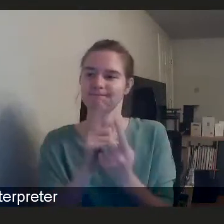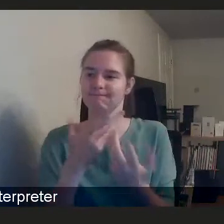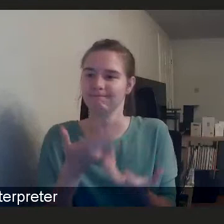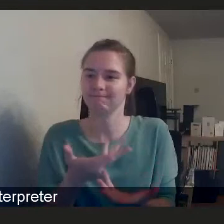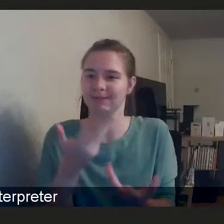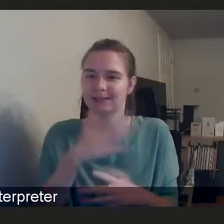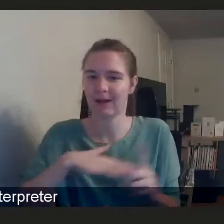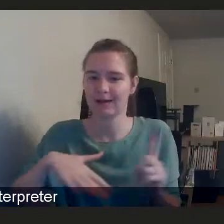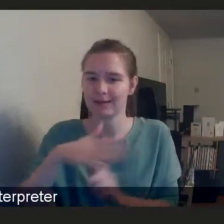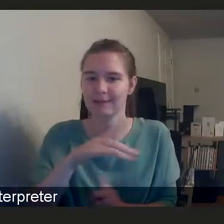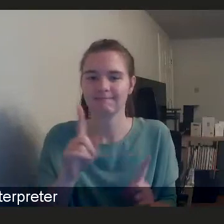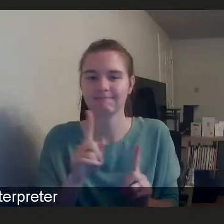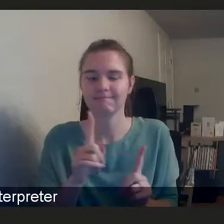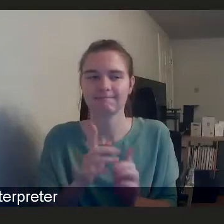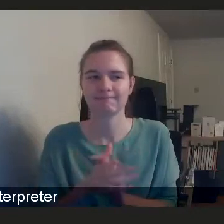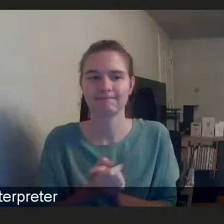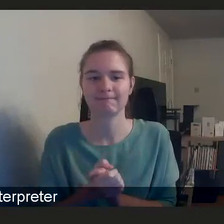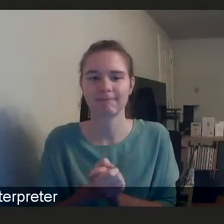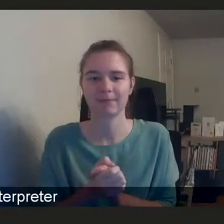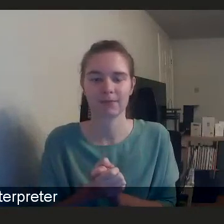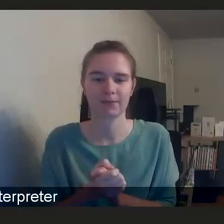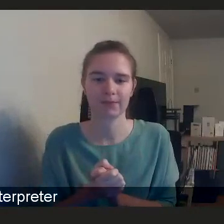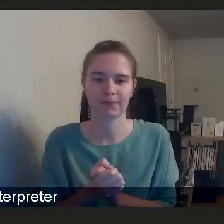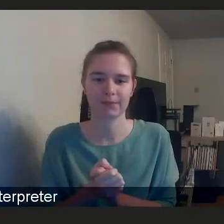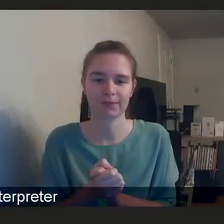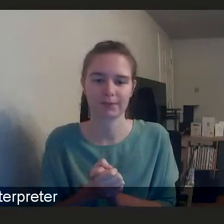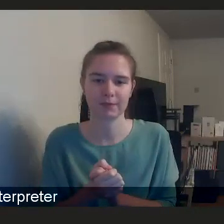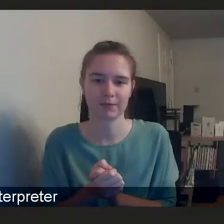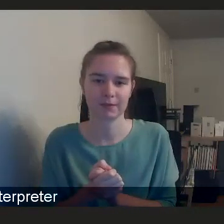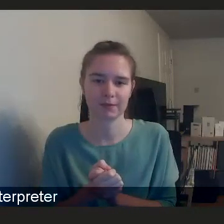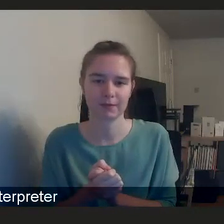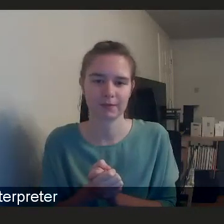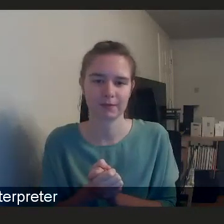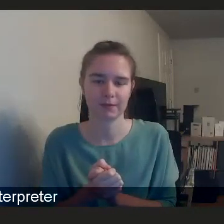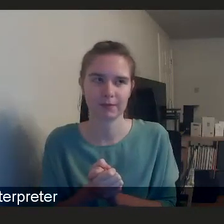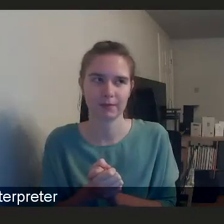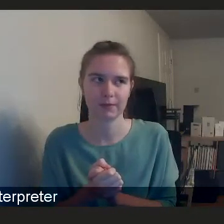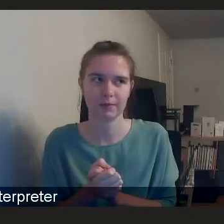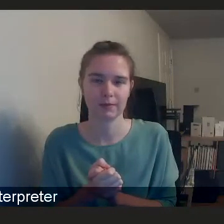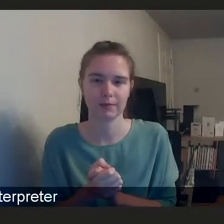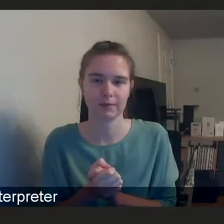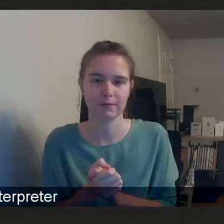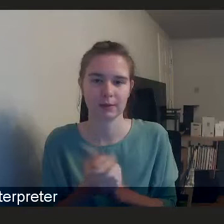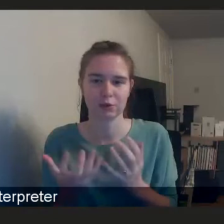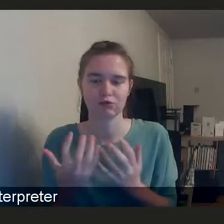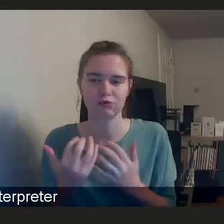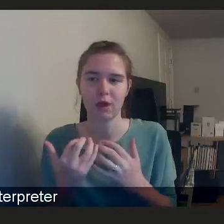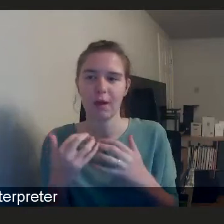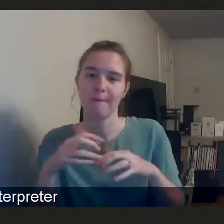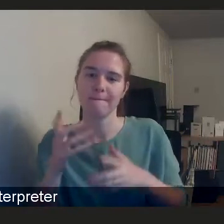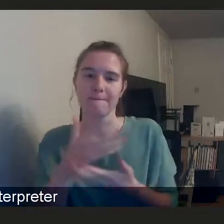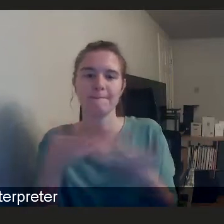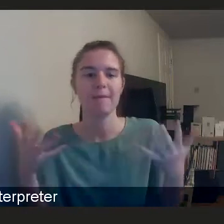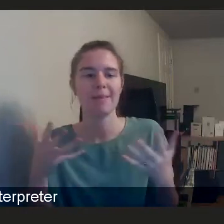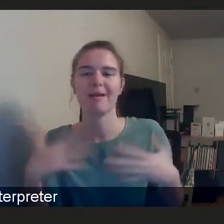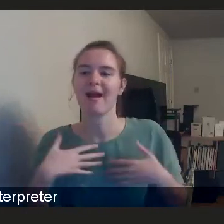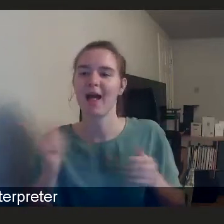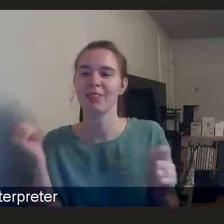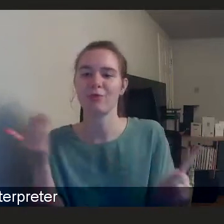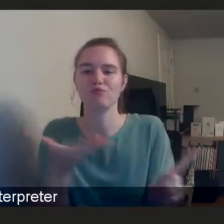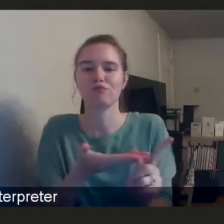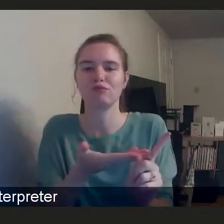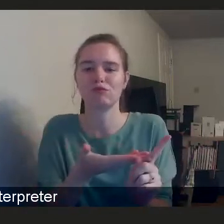how do we address, take a public health approach and address complex social